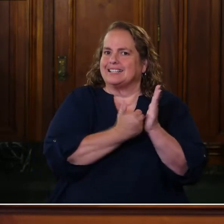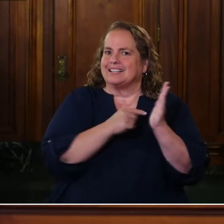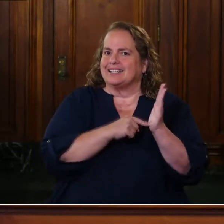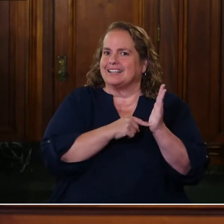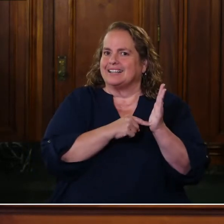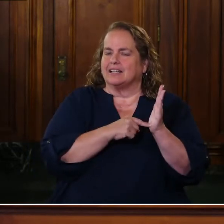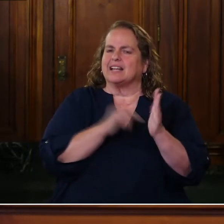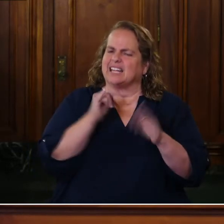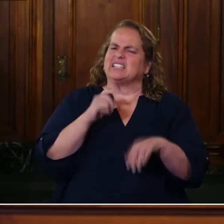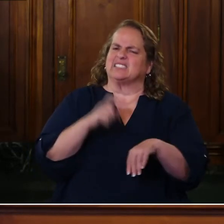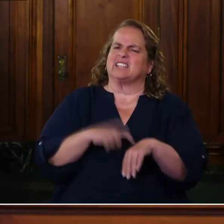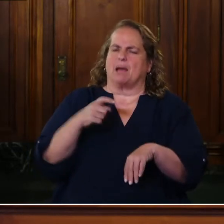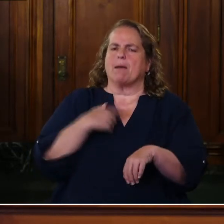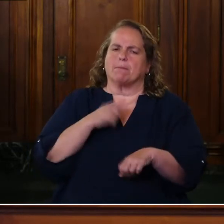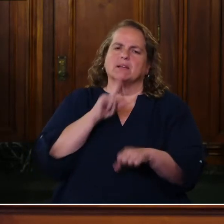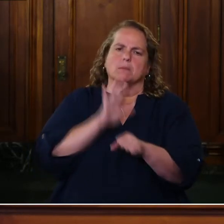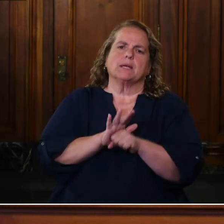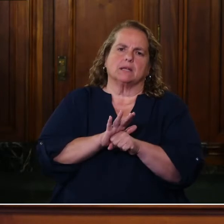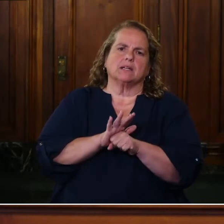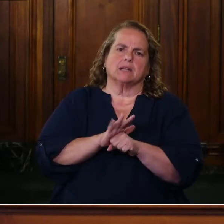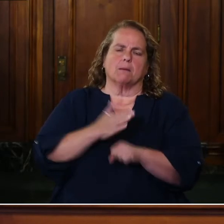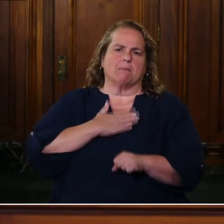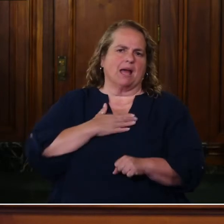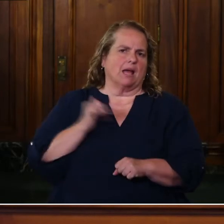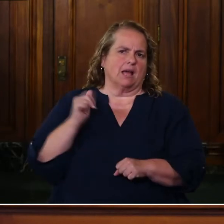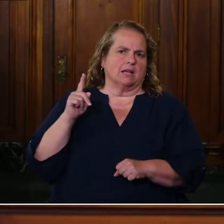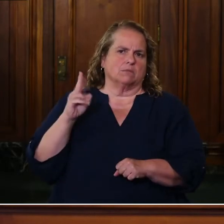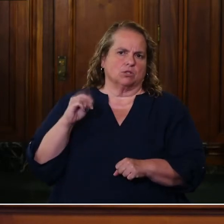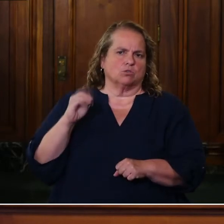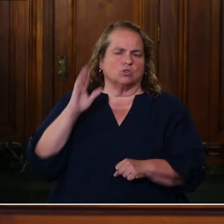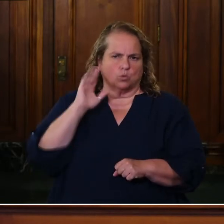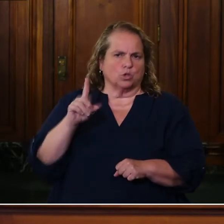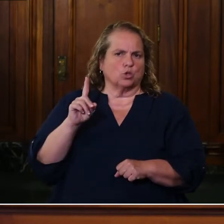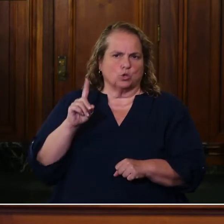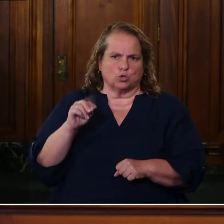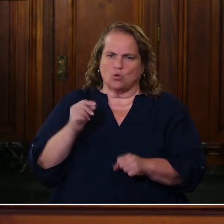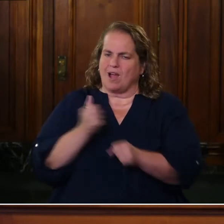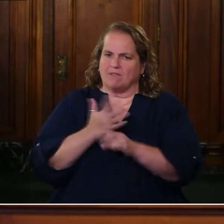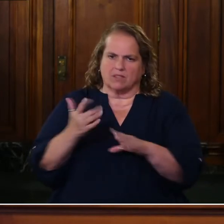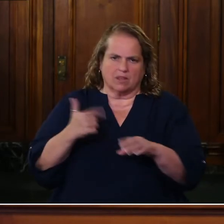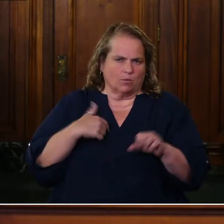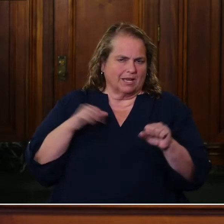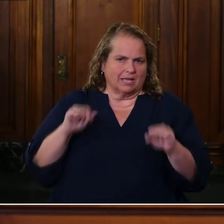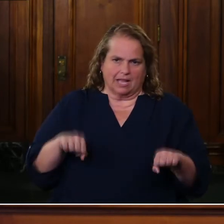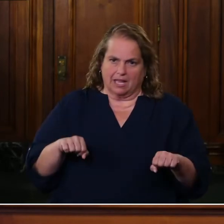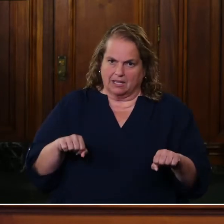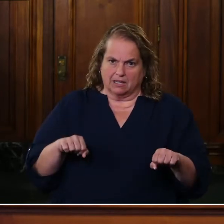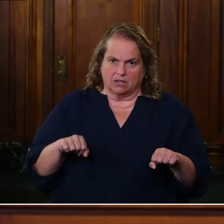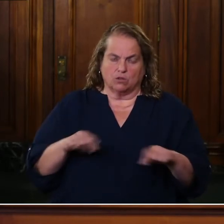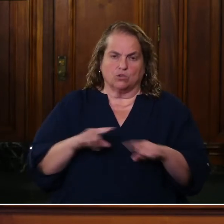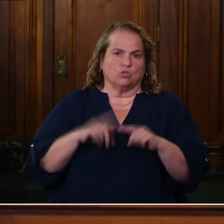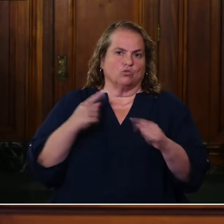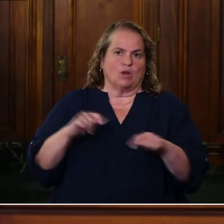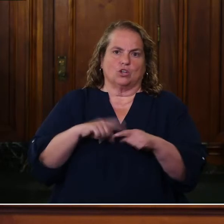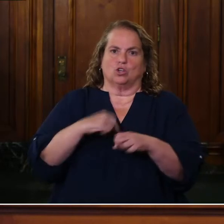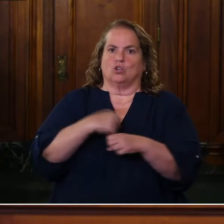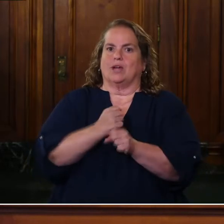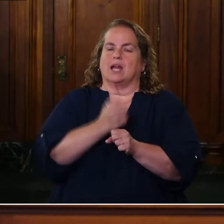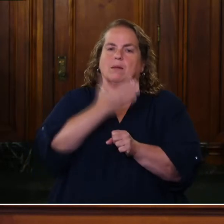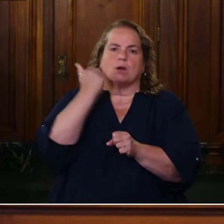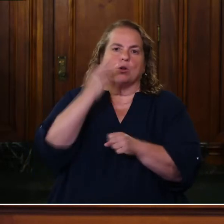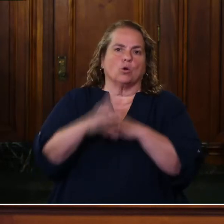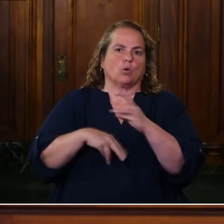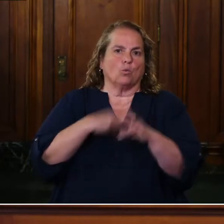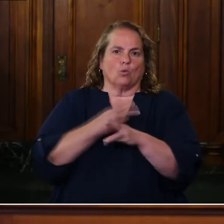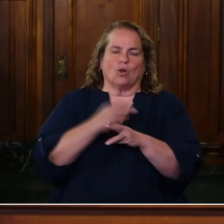committed. Uh, my administration is going to do everything we reasonably can to, to try to create the better world that's